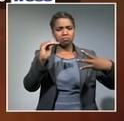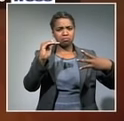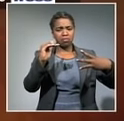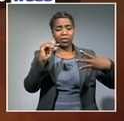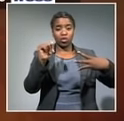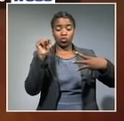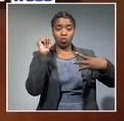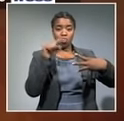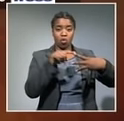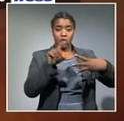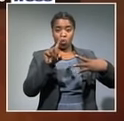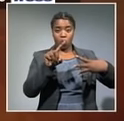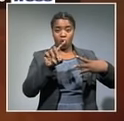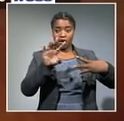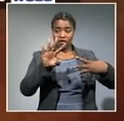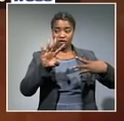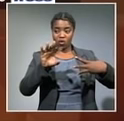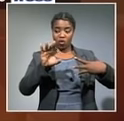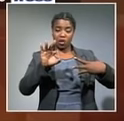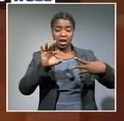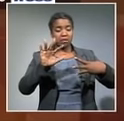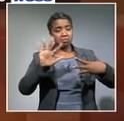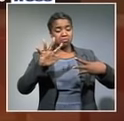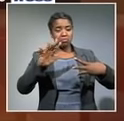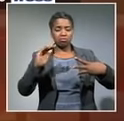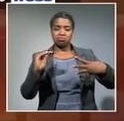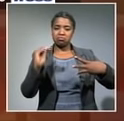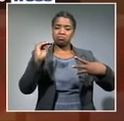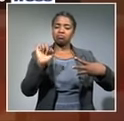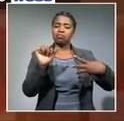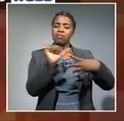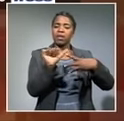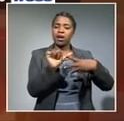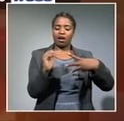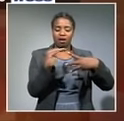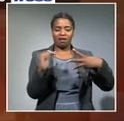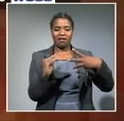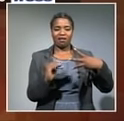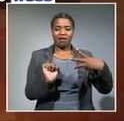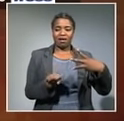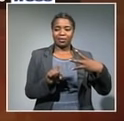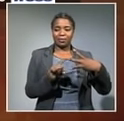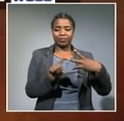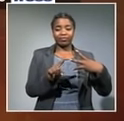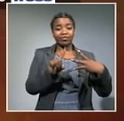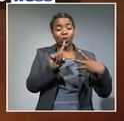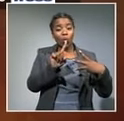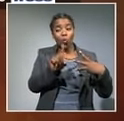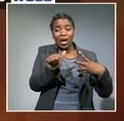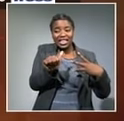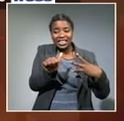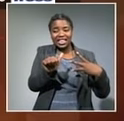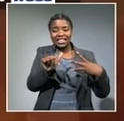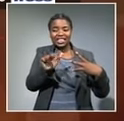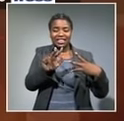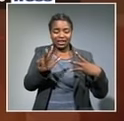that yesterday 14.35 14 rand 15 cents to get yourself a greenback this afternoon 16.64 for a euro